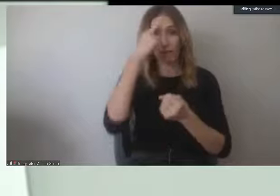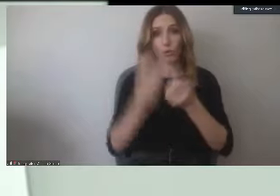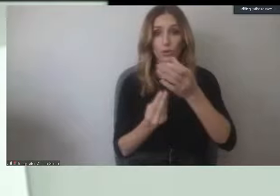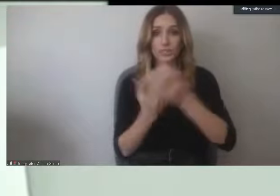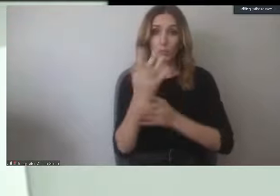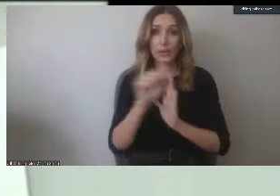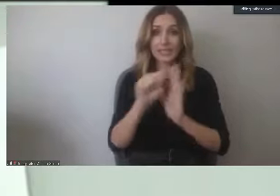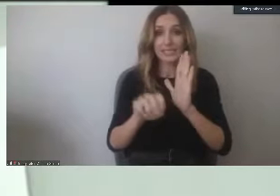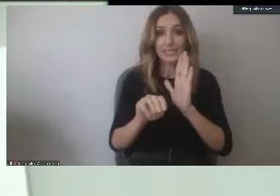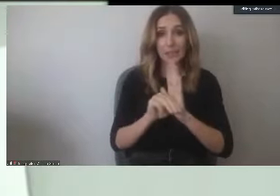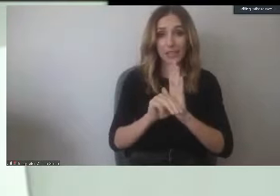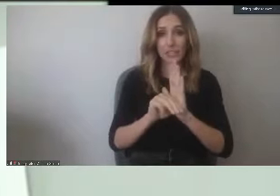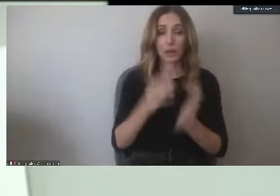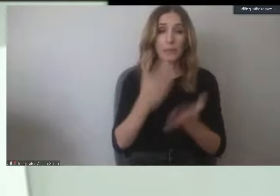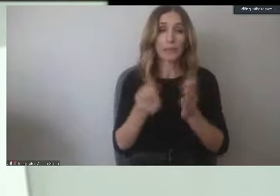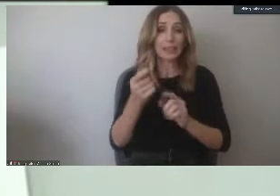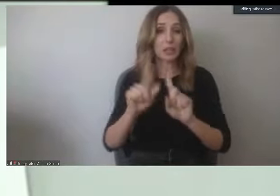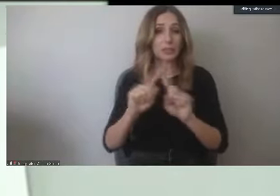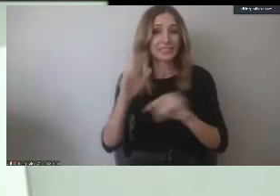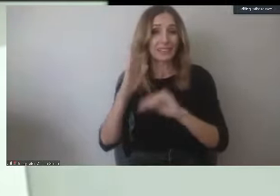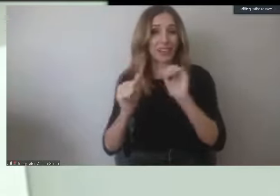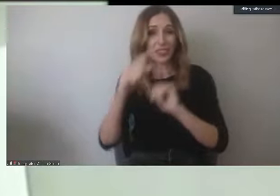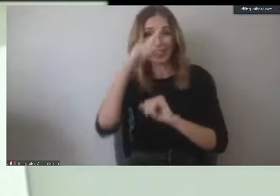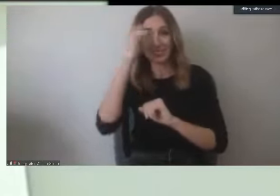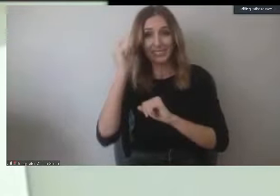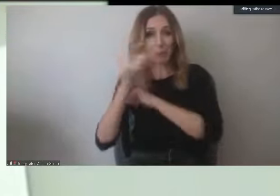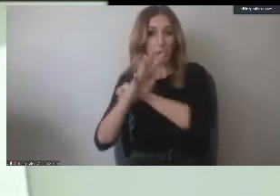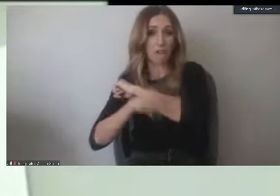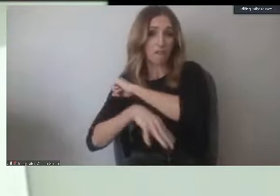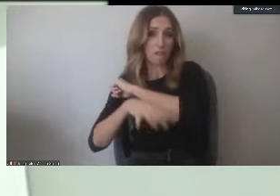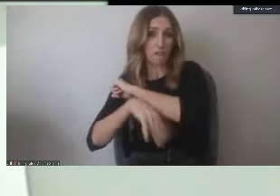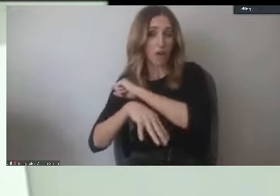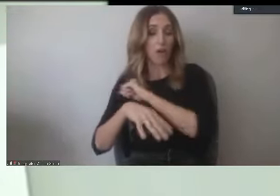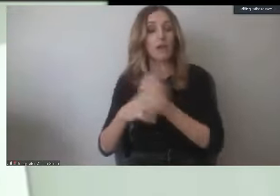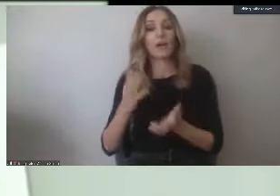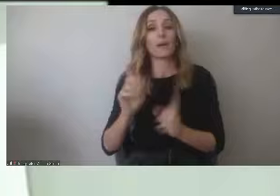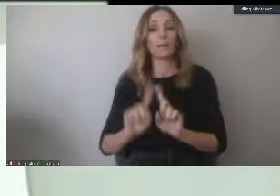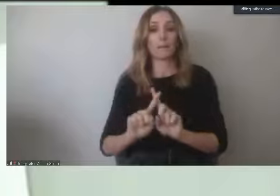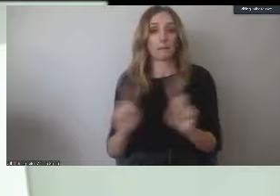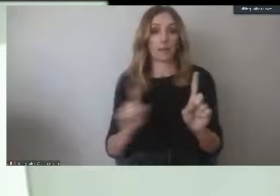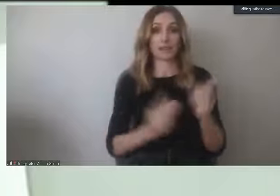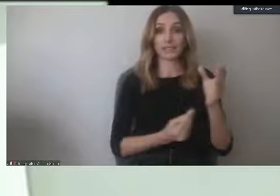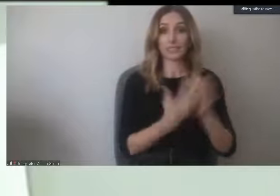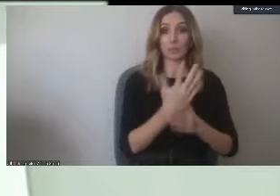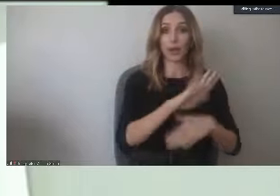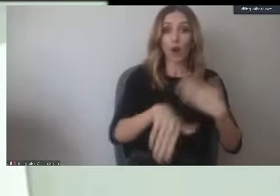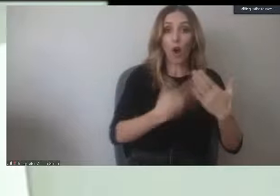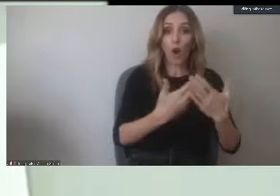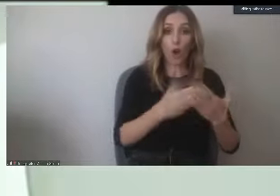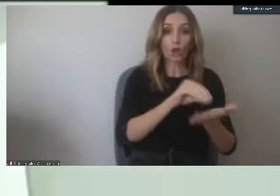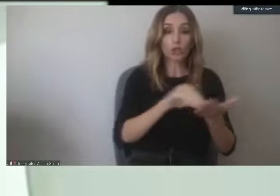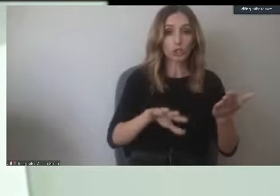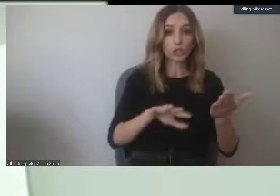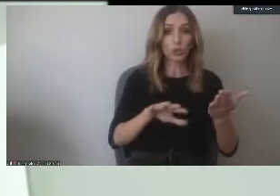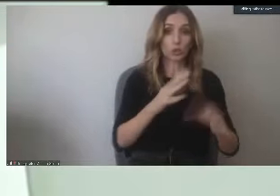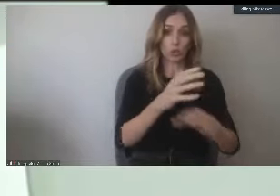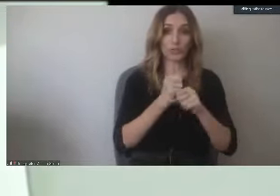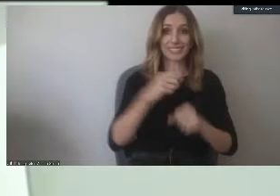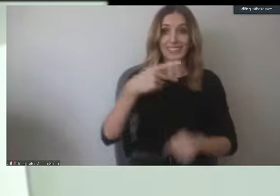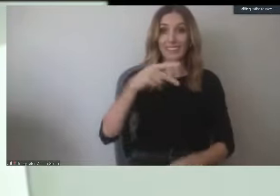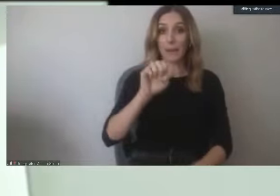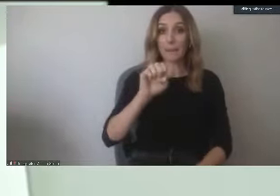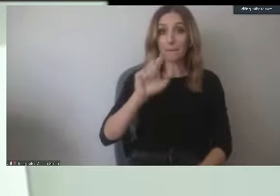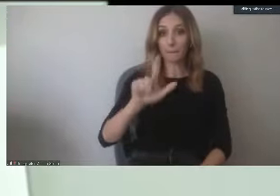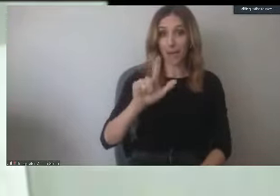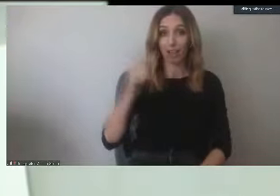may look different for summer and fall 2020, but for spring, all students who are Pell eligible or who are Pell